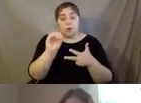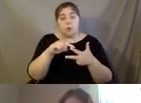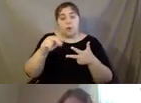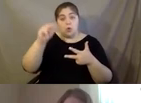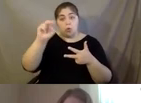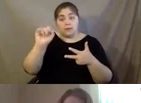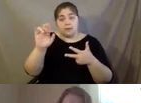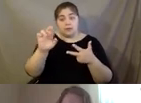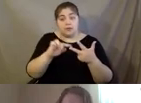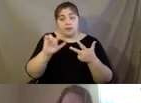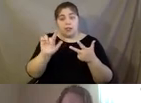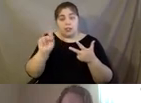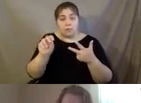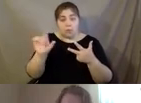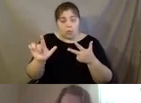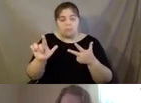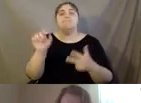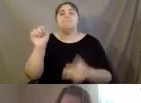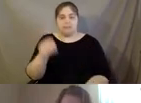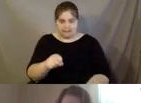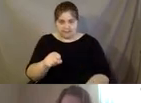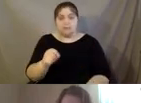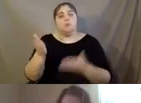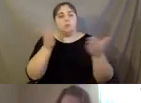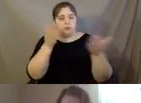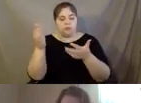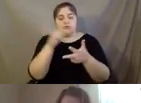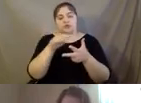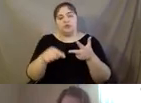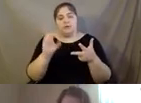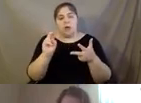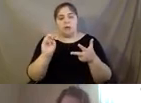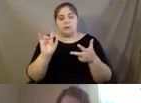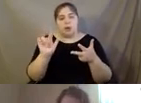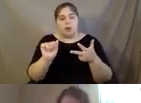Yes. We serve in Onondaga, Cayuga, and Madison Counties.